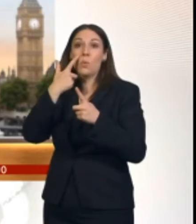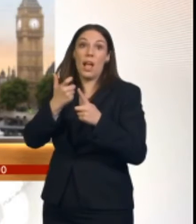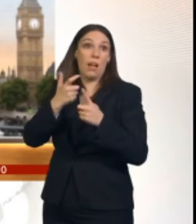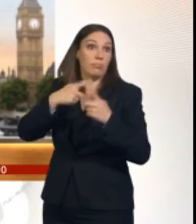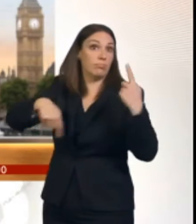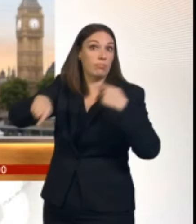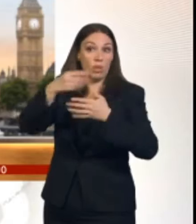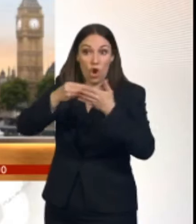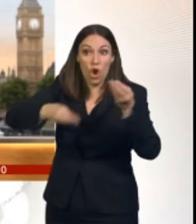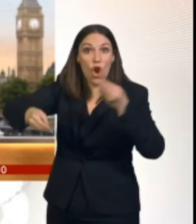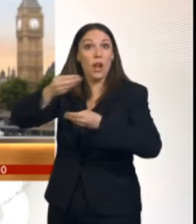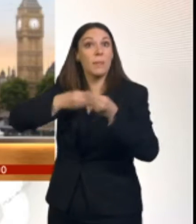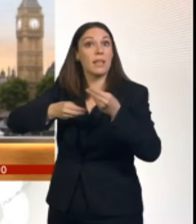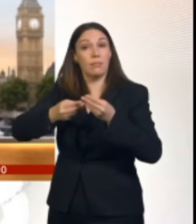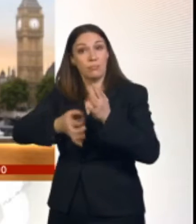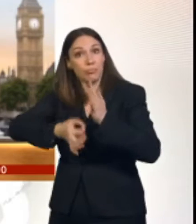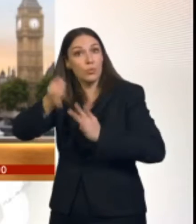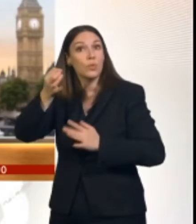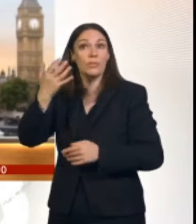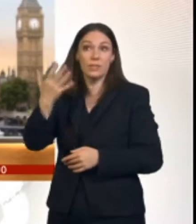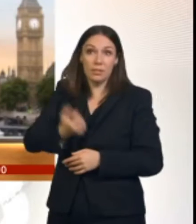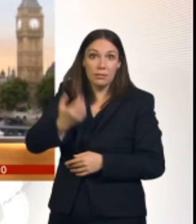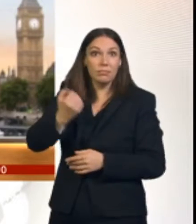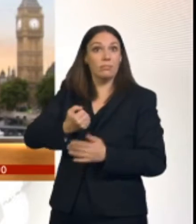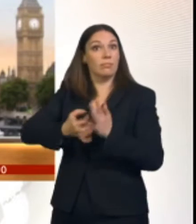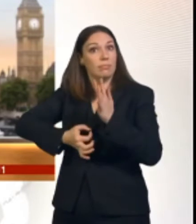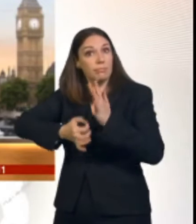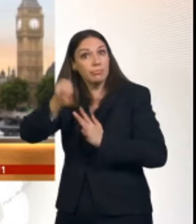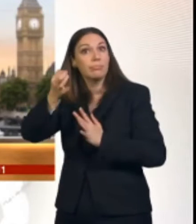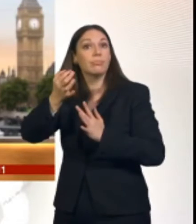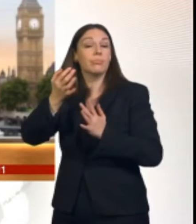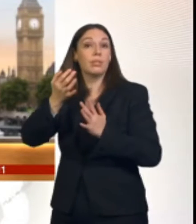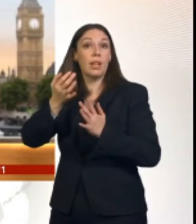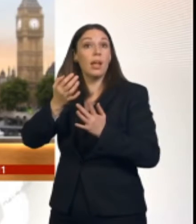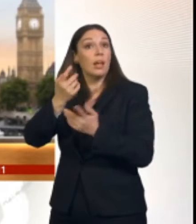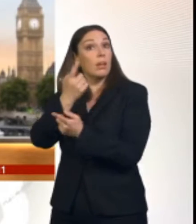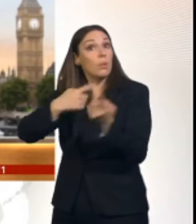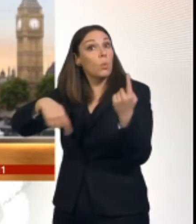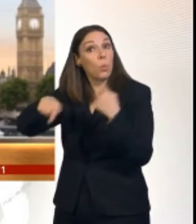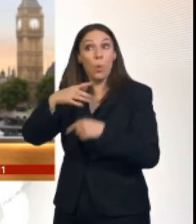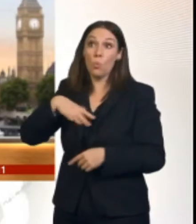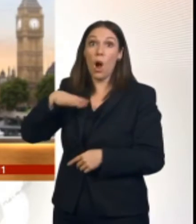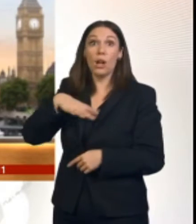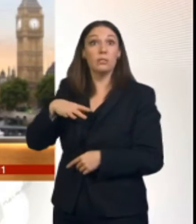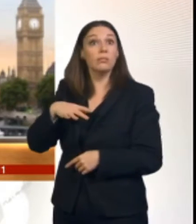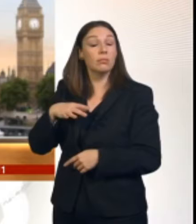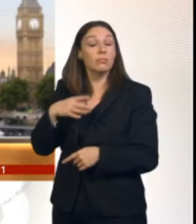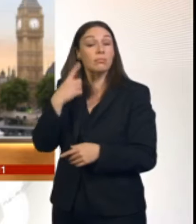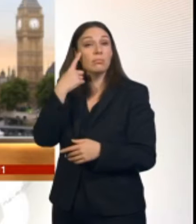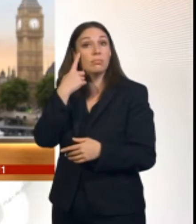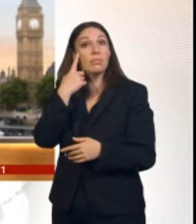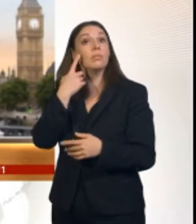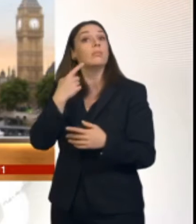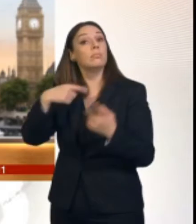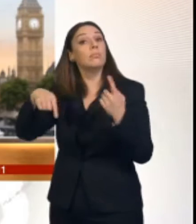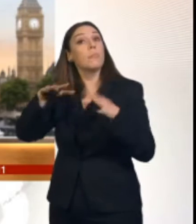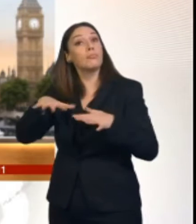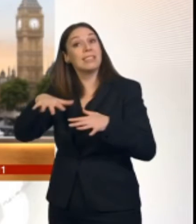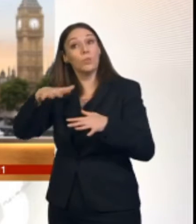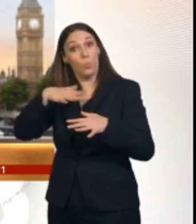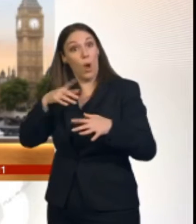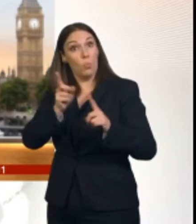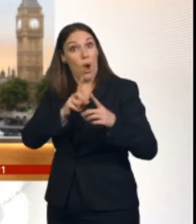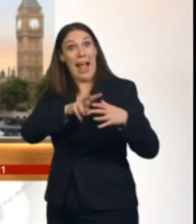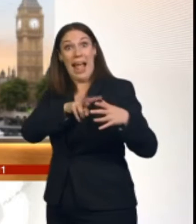years to come. And I think that's what the British people want. They want to leave the European Union, but they do not want to be made poorer in the